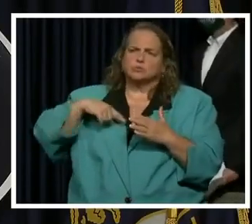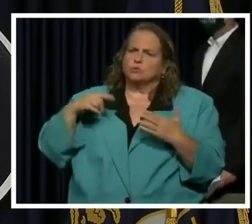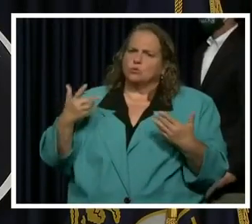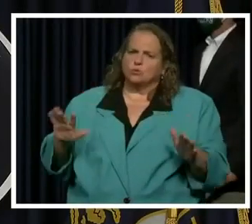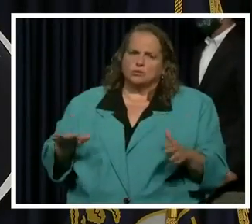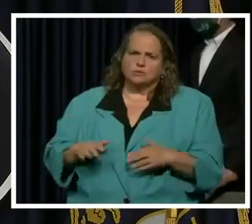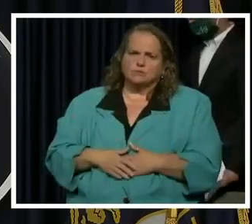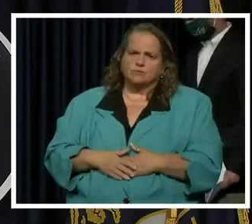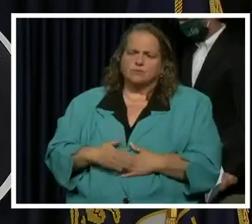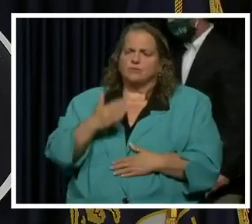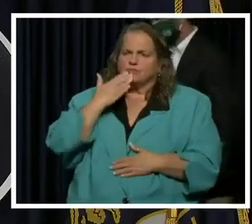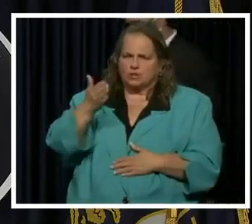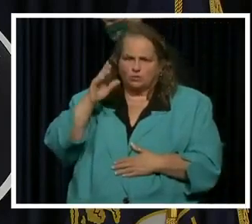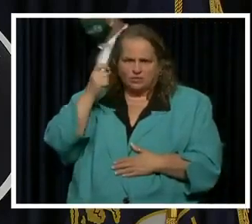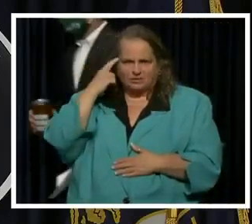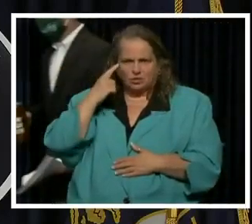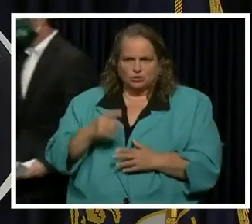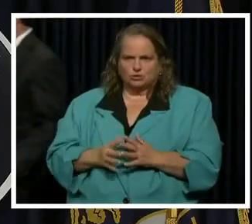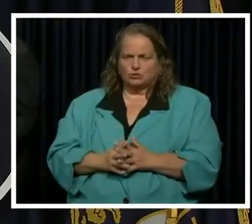result. Thank you very much, Governor.